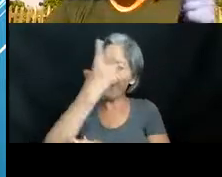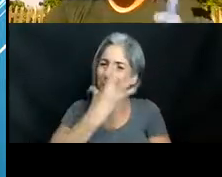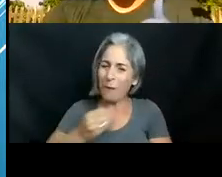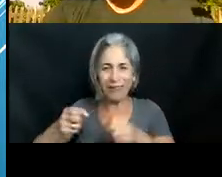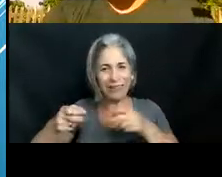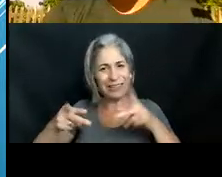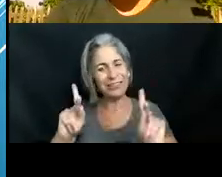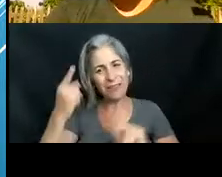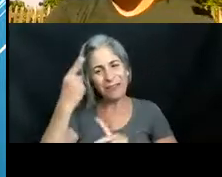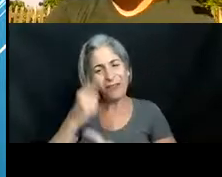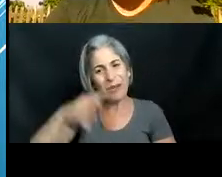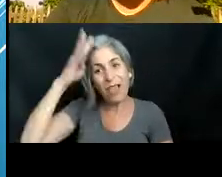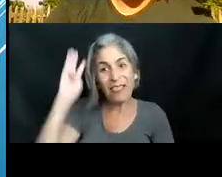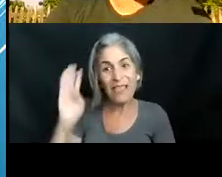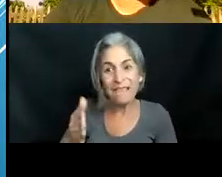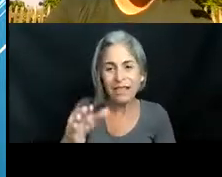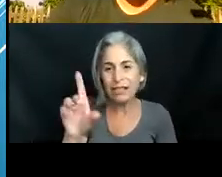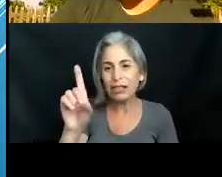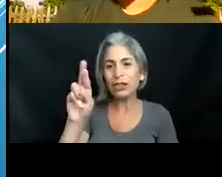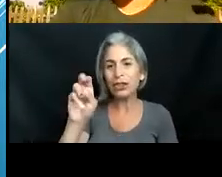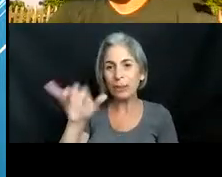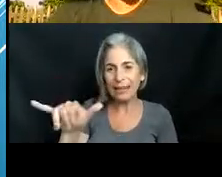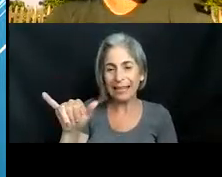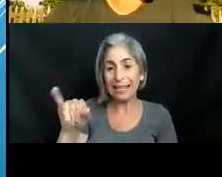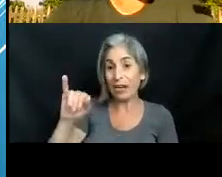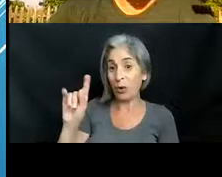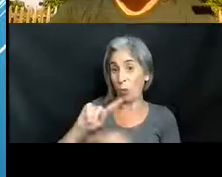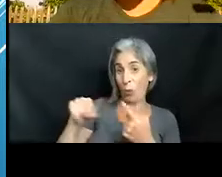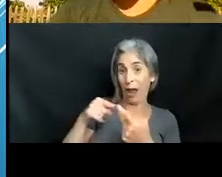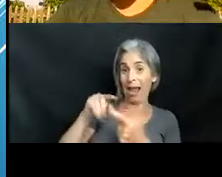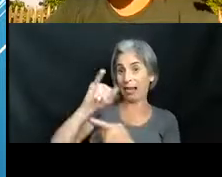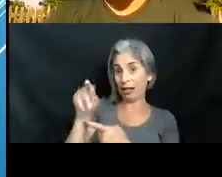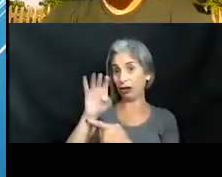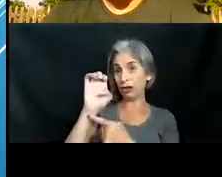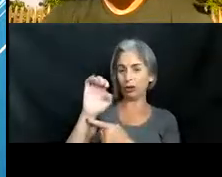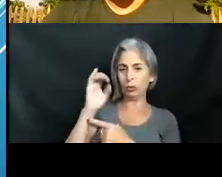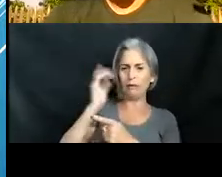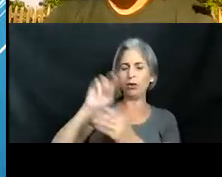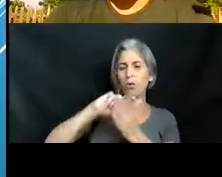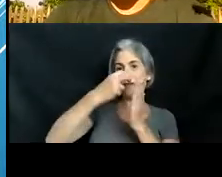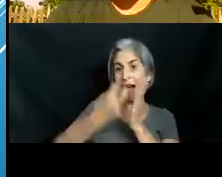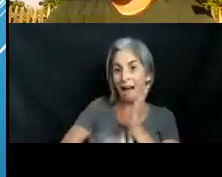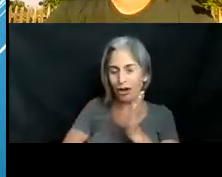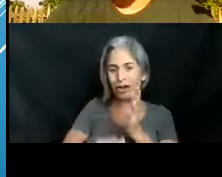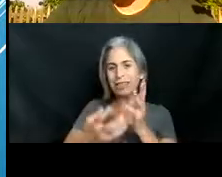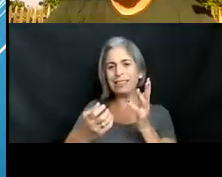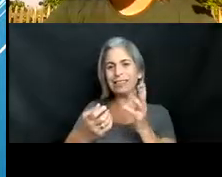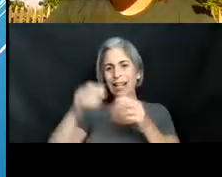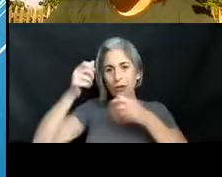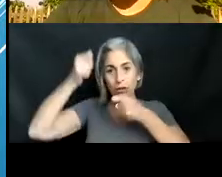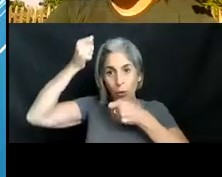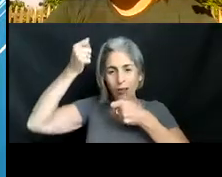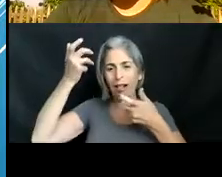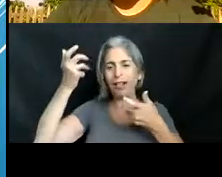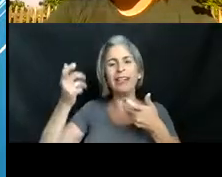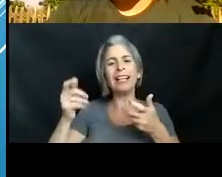So please look up that lionfish derby in June. If you and your friends are snorkelers, free divers, and interesting going, it is a